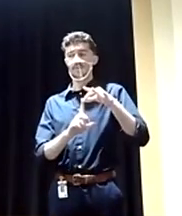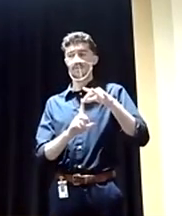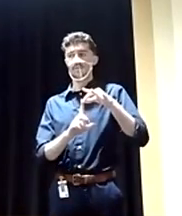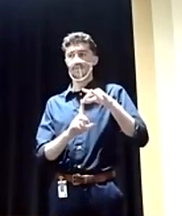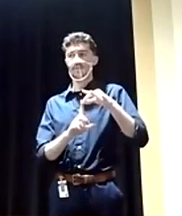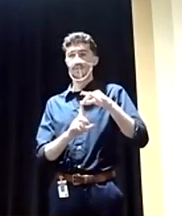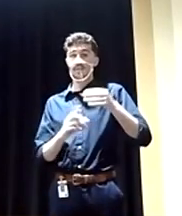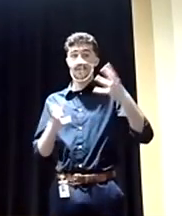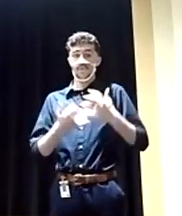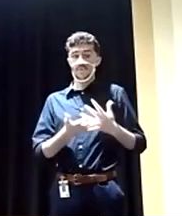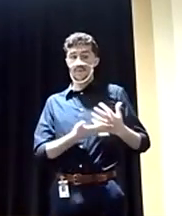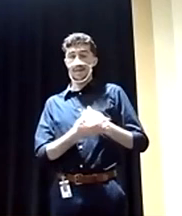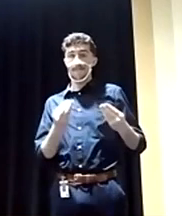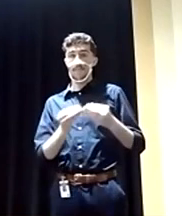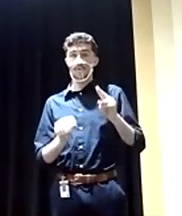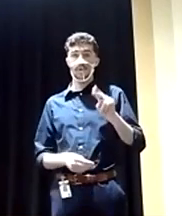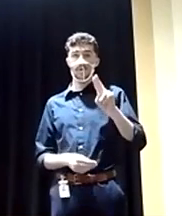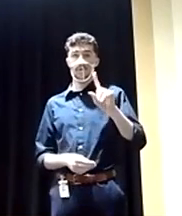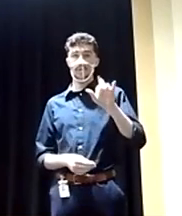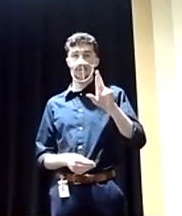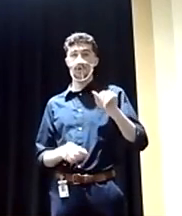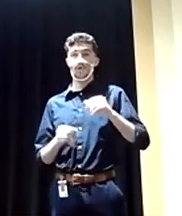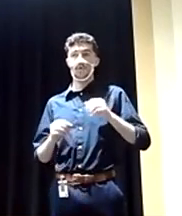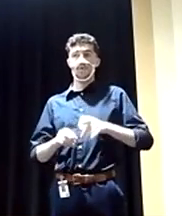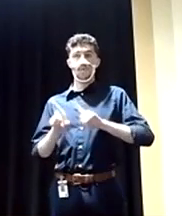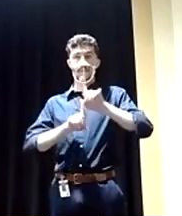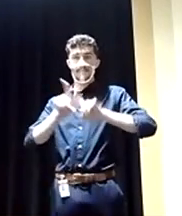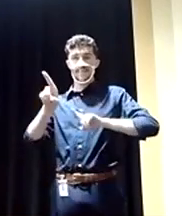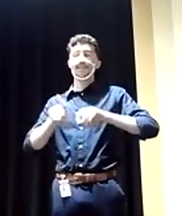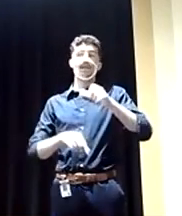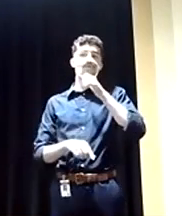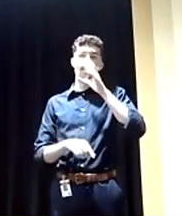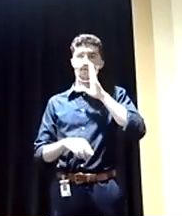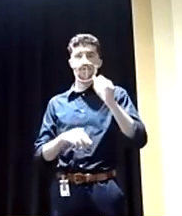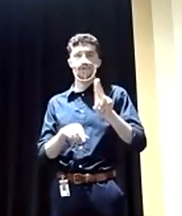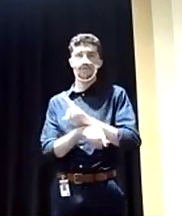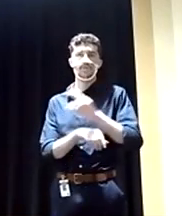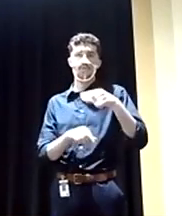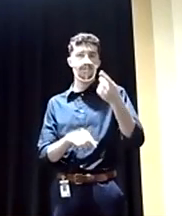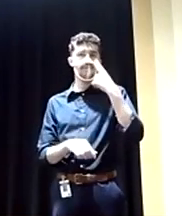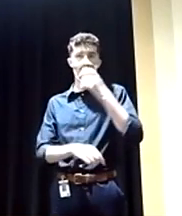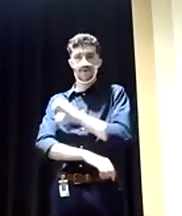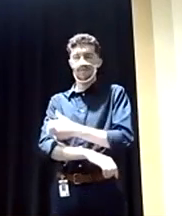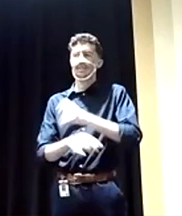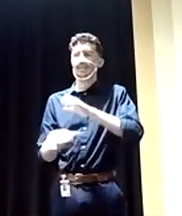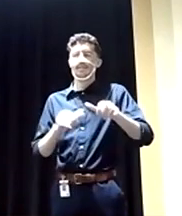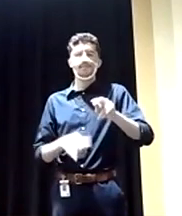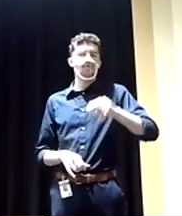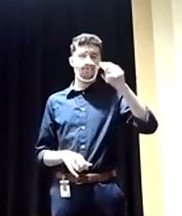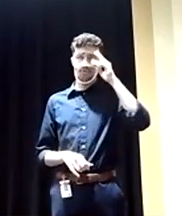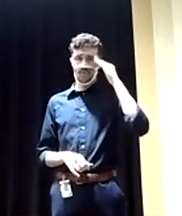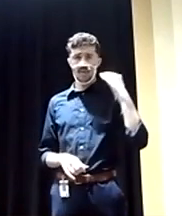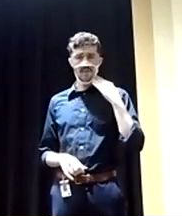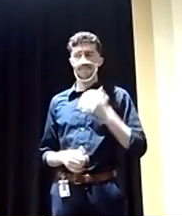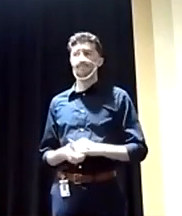on nuclear weapons and they're not going to use it just for energy. They will use it maliciously. Same thing as North Korea. Now,